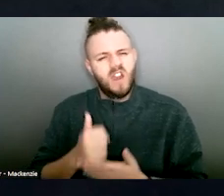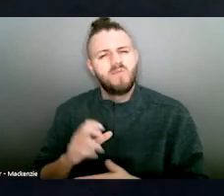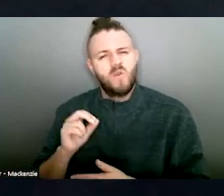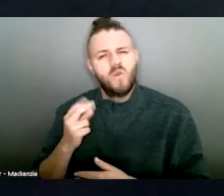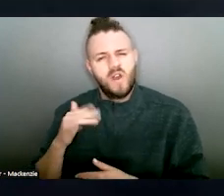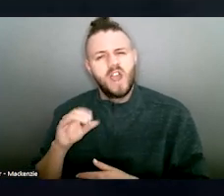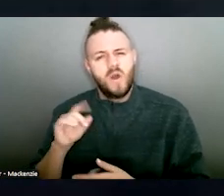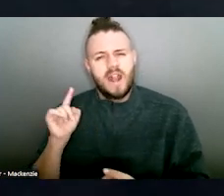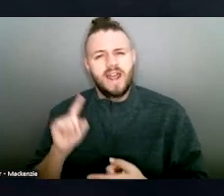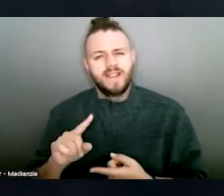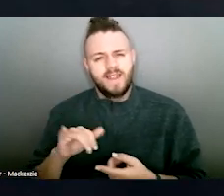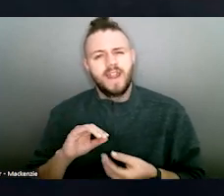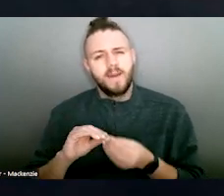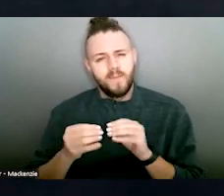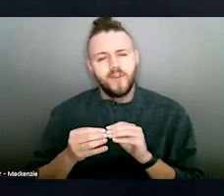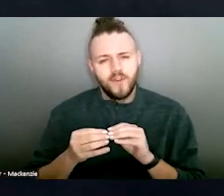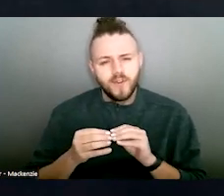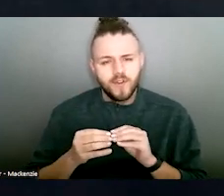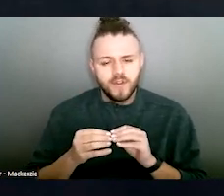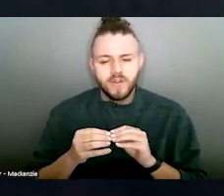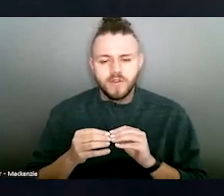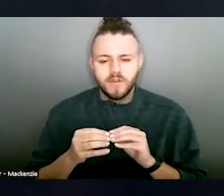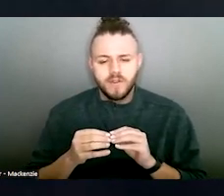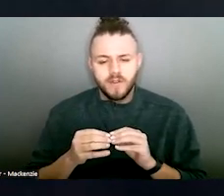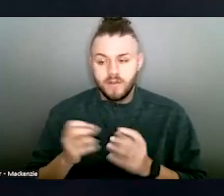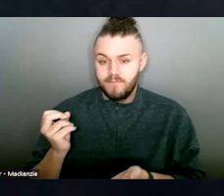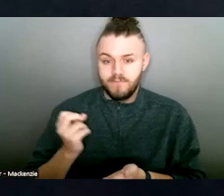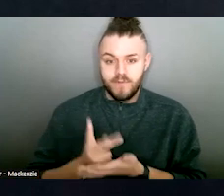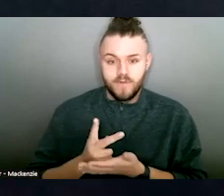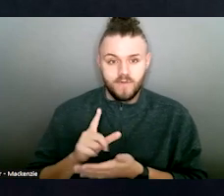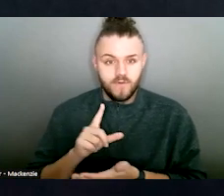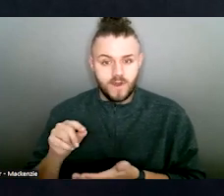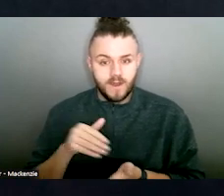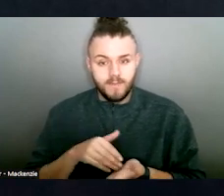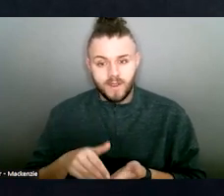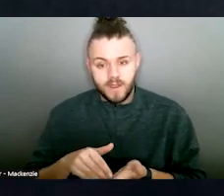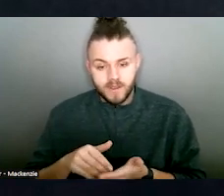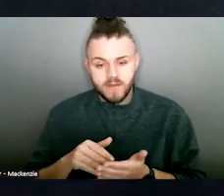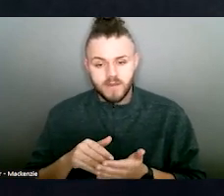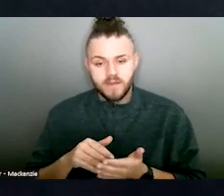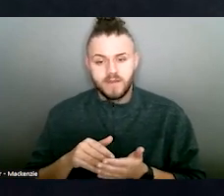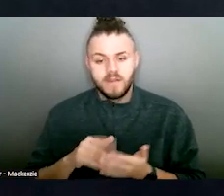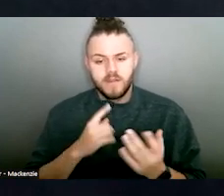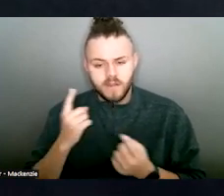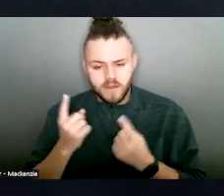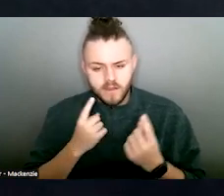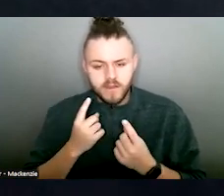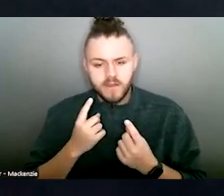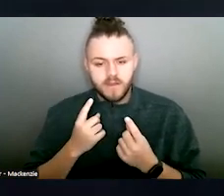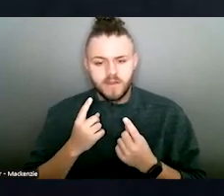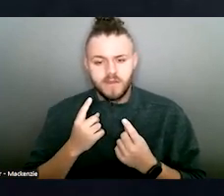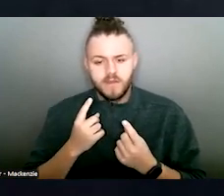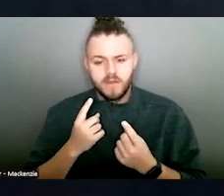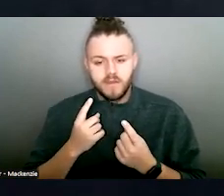Approval of this funding would help many victims of domestic violence, from the poor single mother on welfare, to the man that just put a little